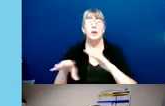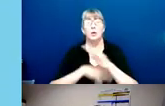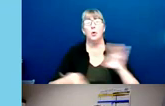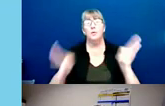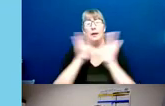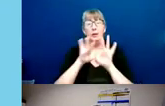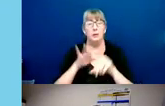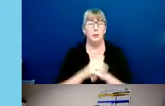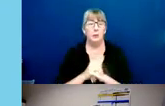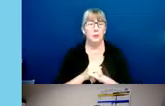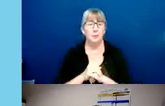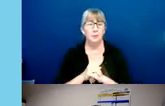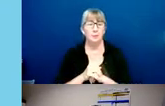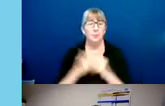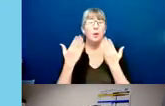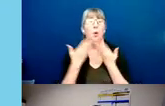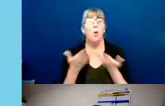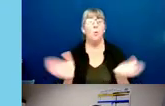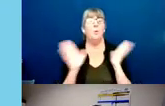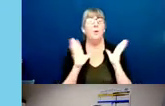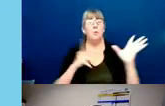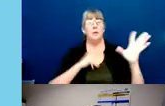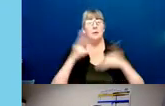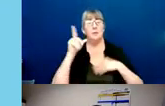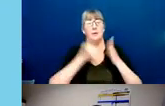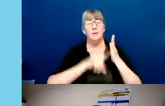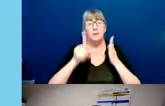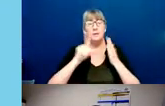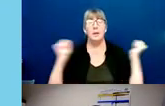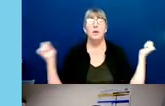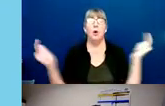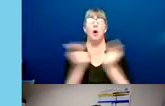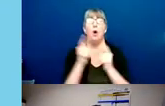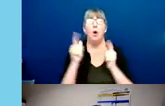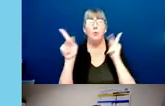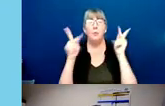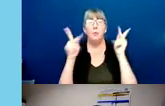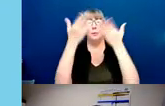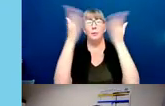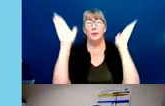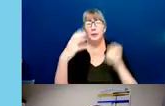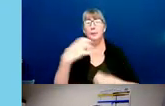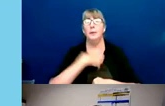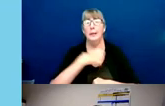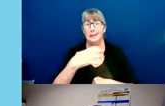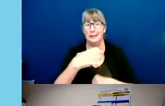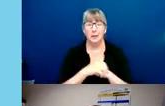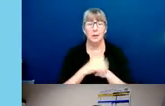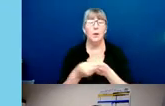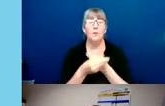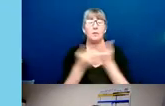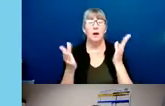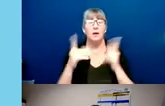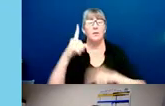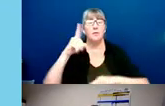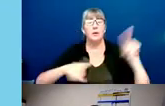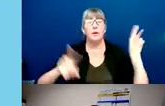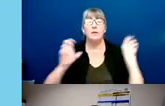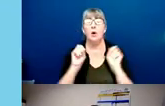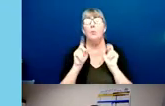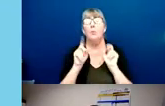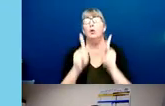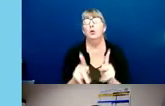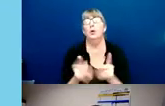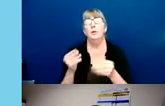Openness to accepting and investigating all public complaints, by providing various opportunities and methods to submit